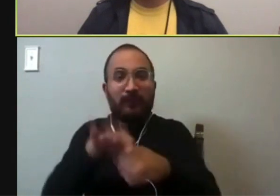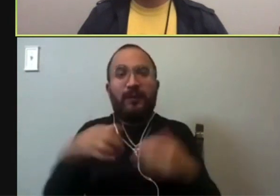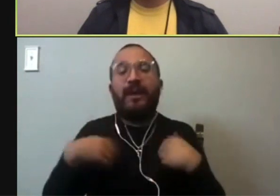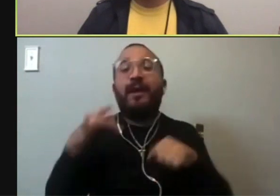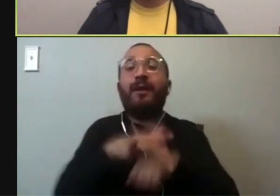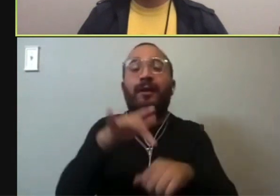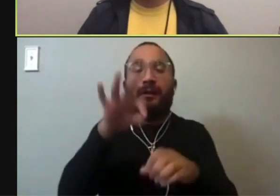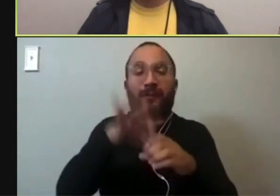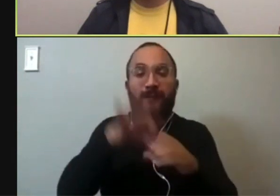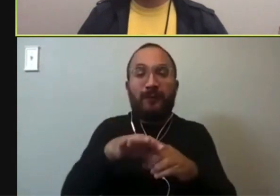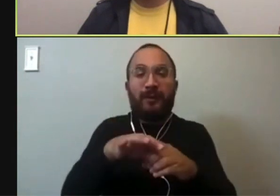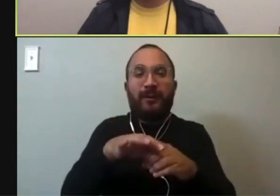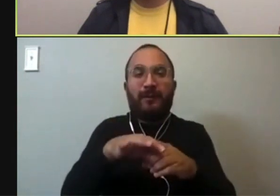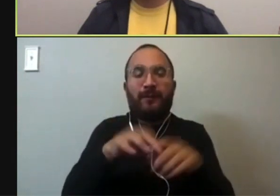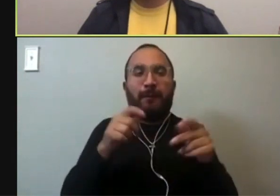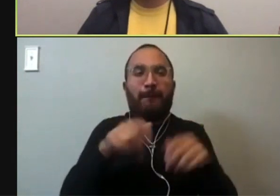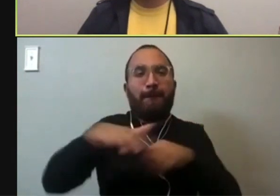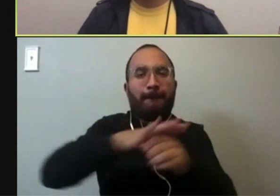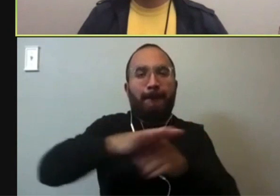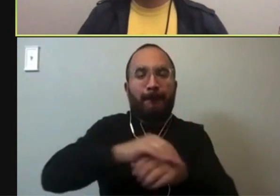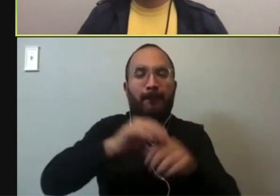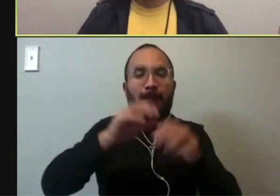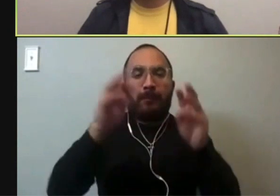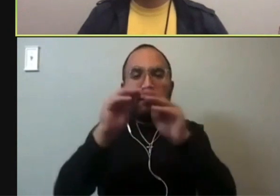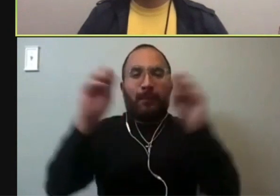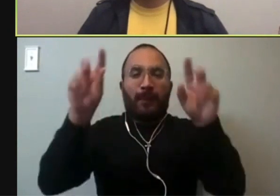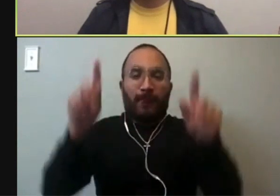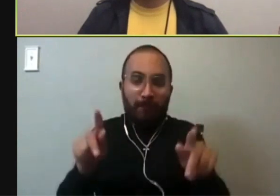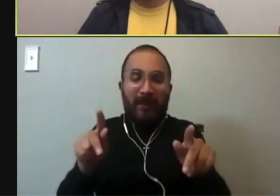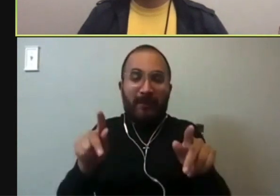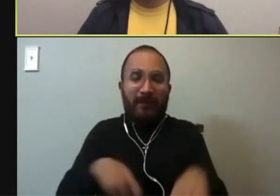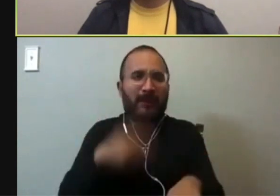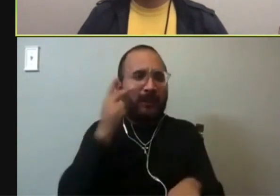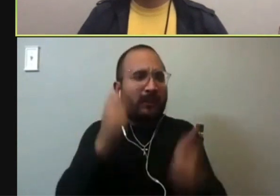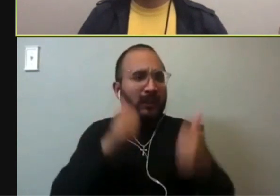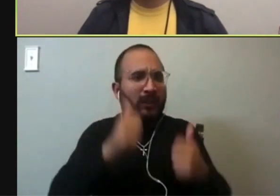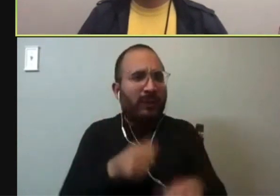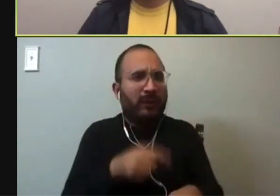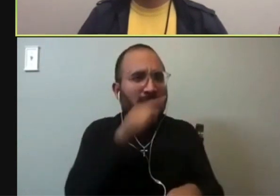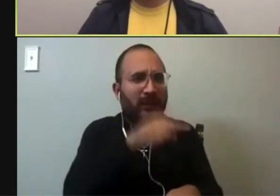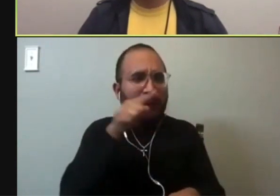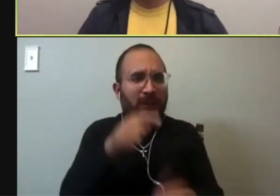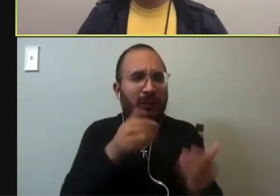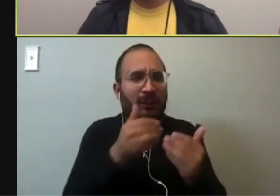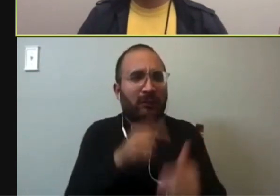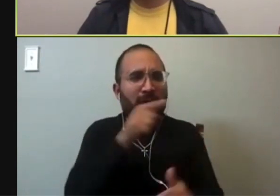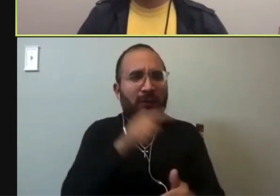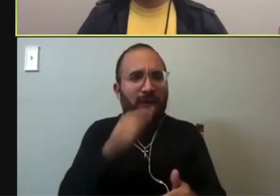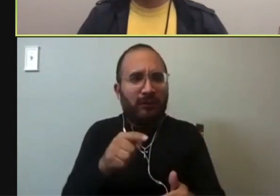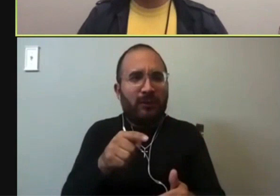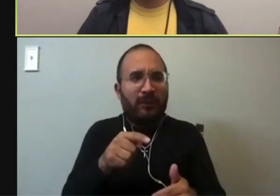polling place map that tells you the closest place to vote. And we have all sorts of other questions answered at NowCastSA.com.